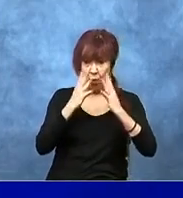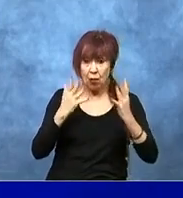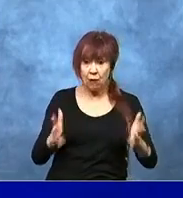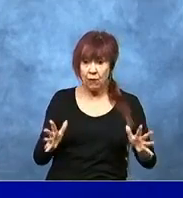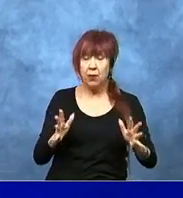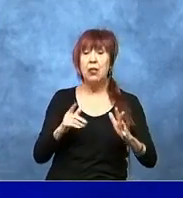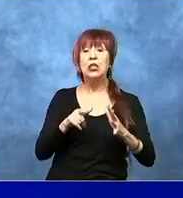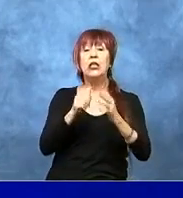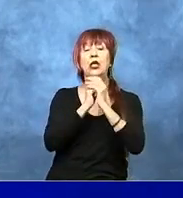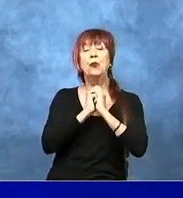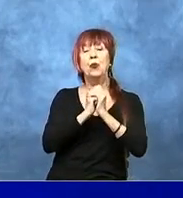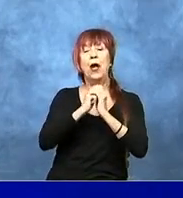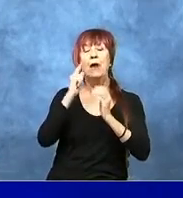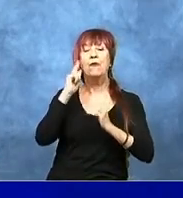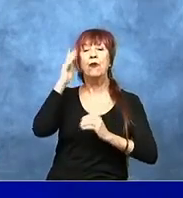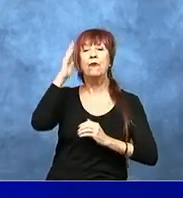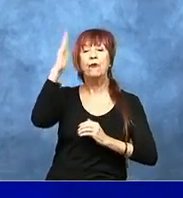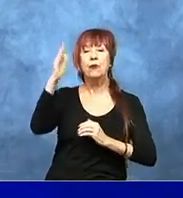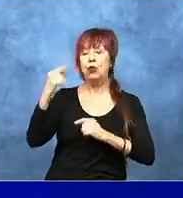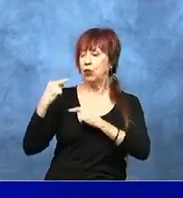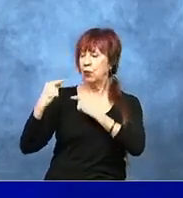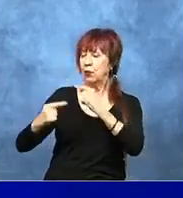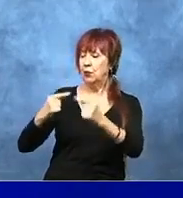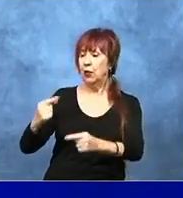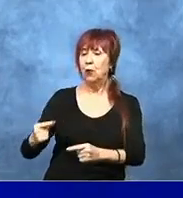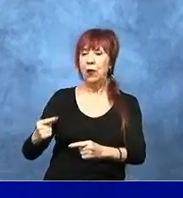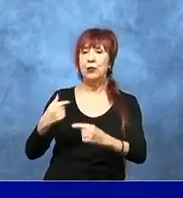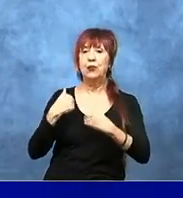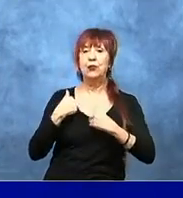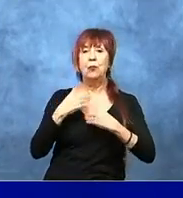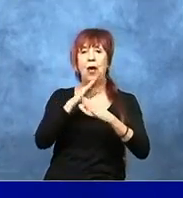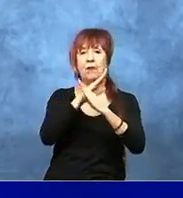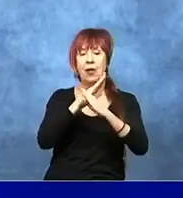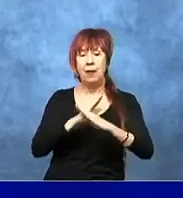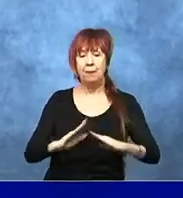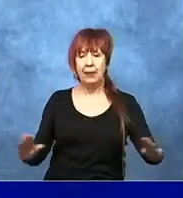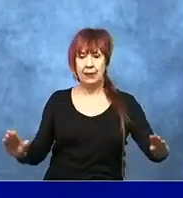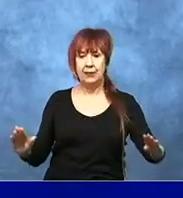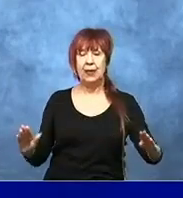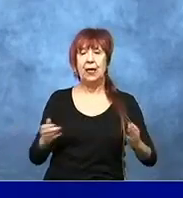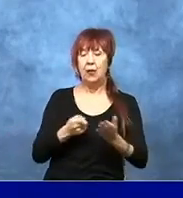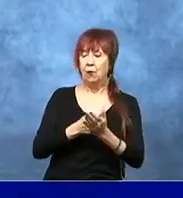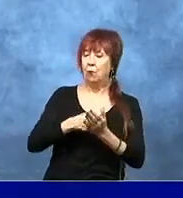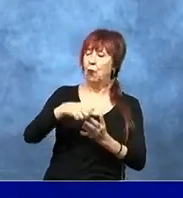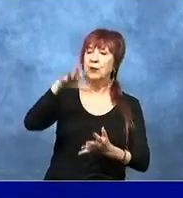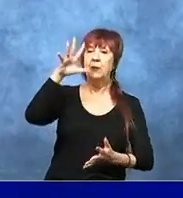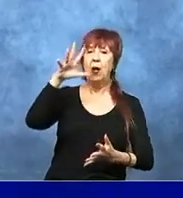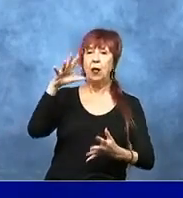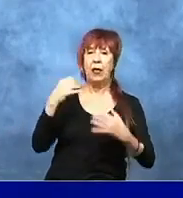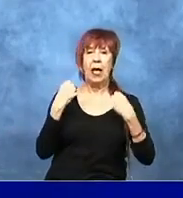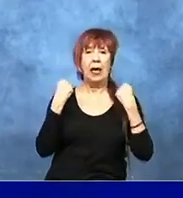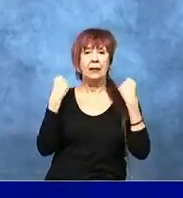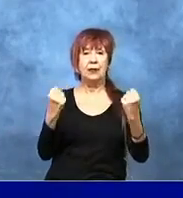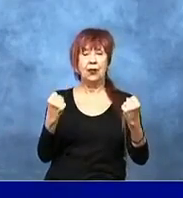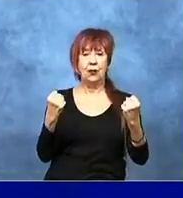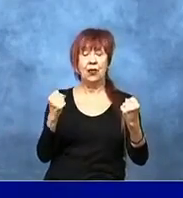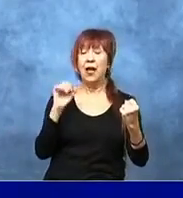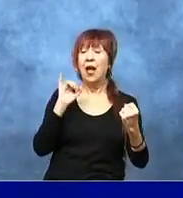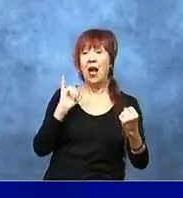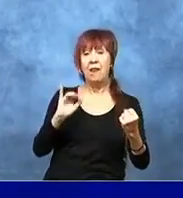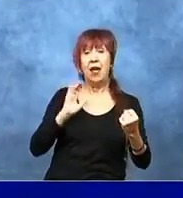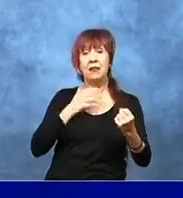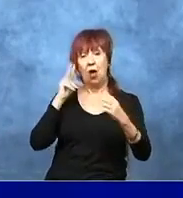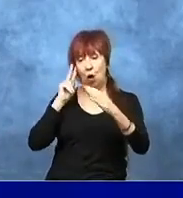generations, for peace and prosperity and security. And this is the prophetic tradition